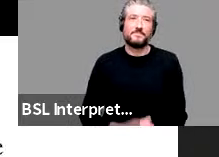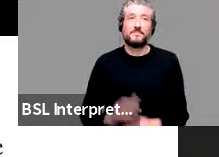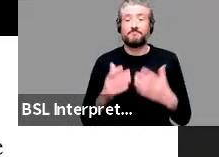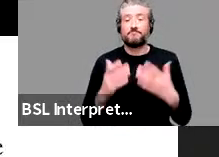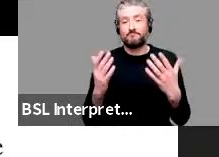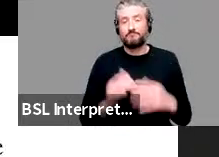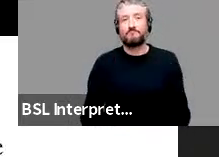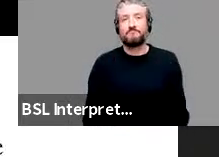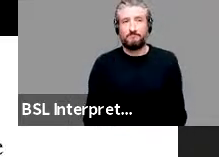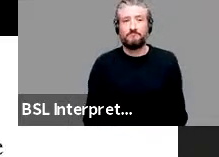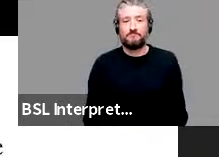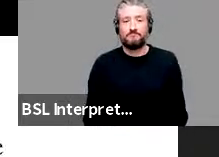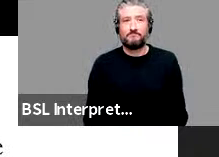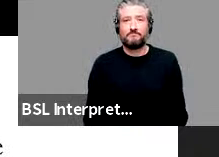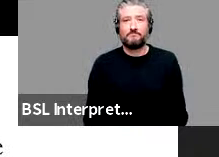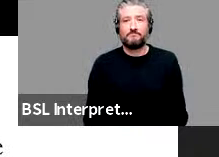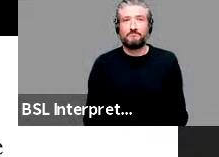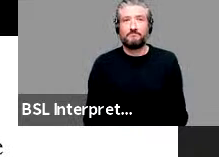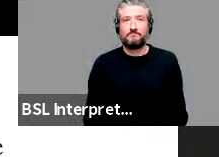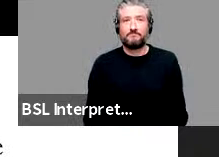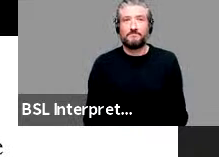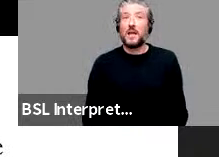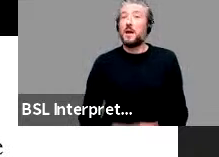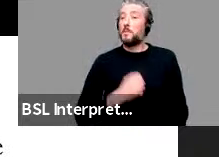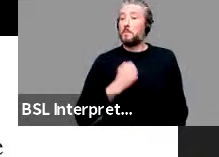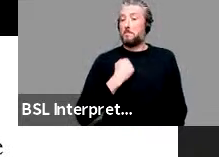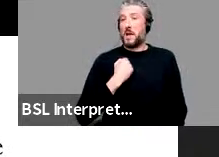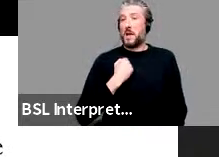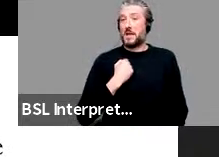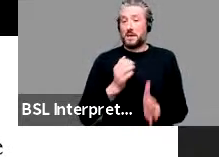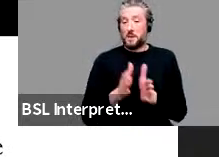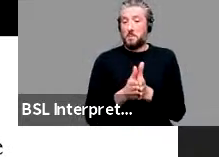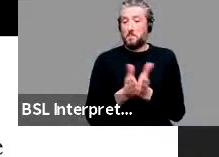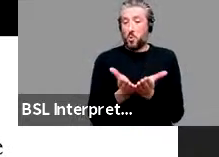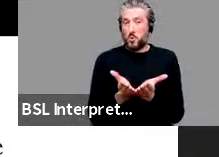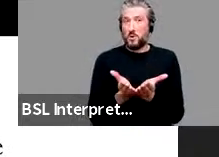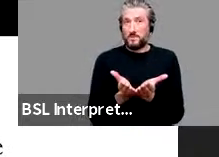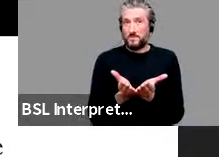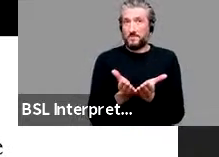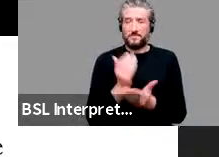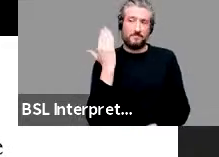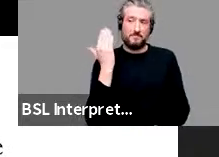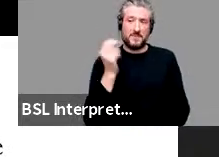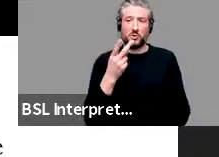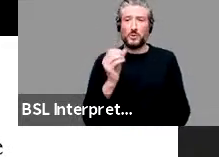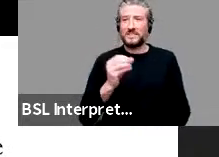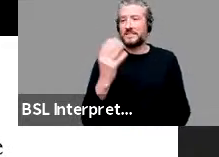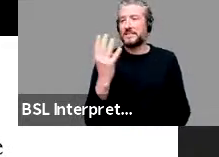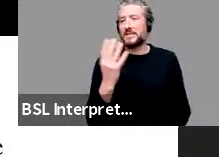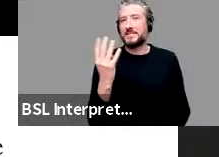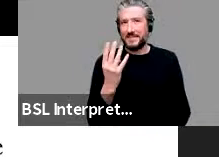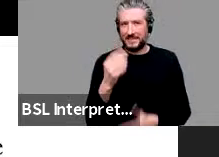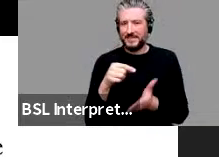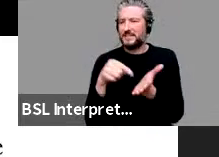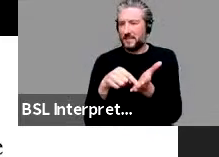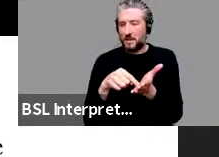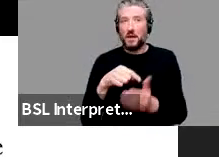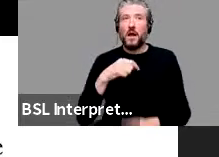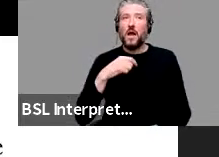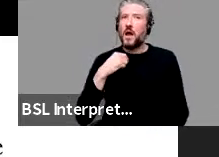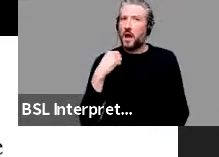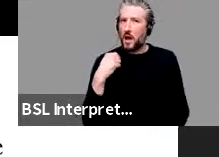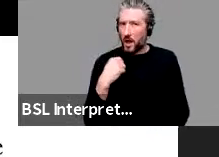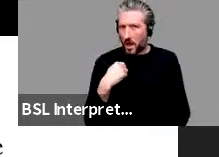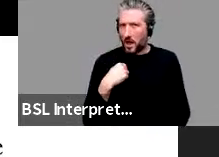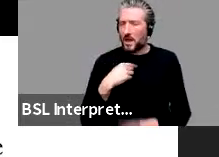So in, in my book from 19, from 2019. I tie some of these same